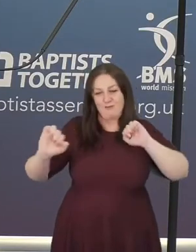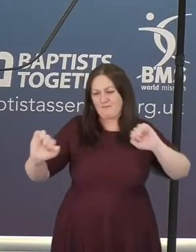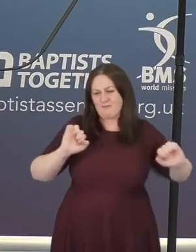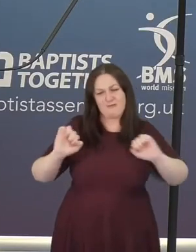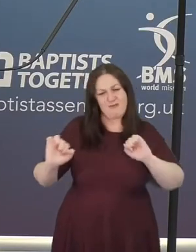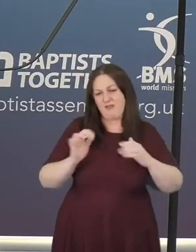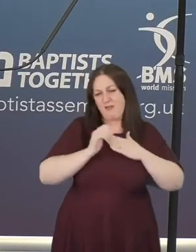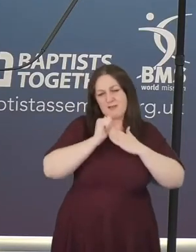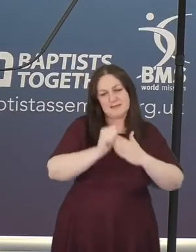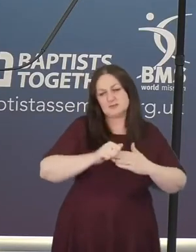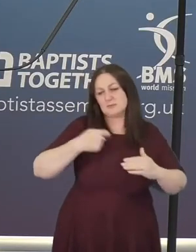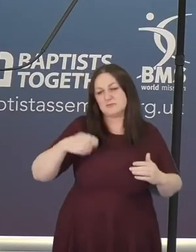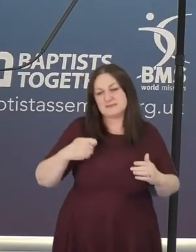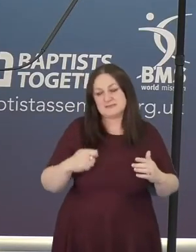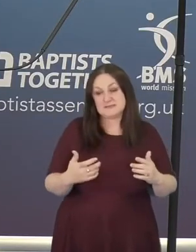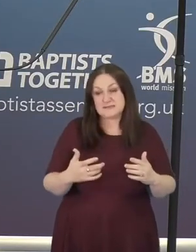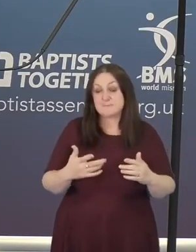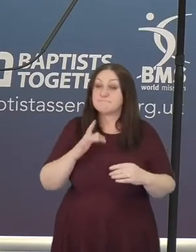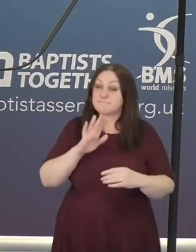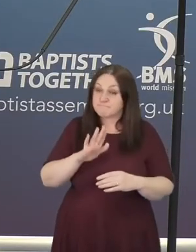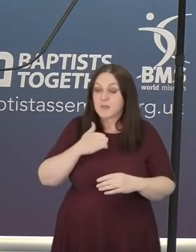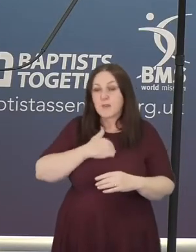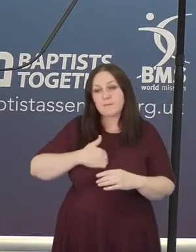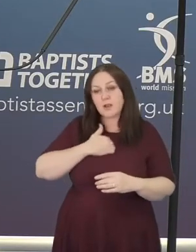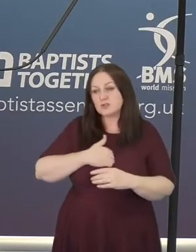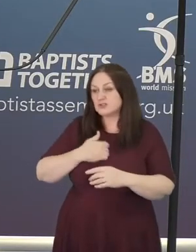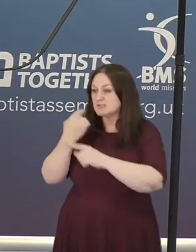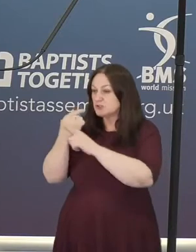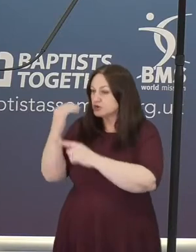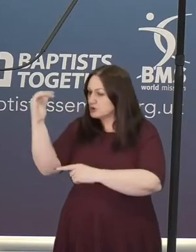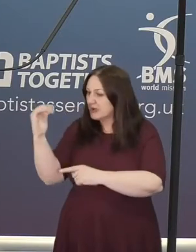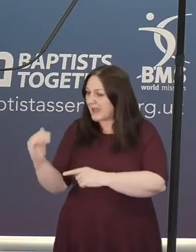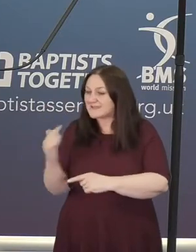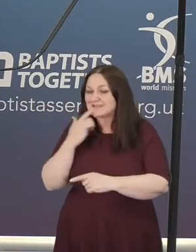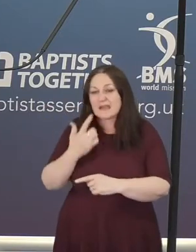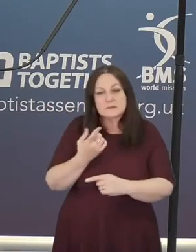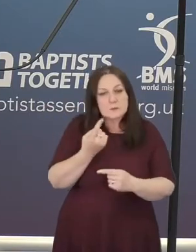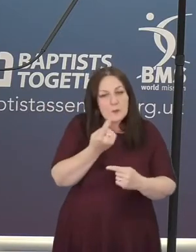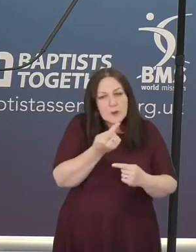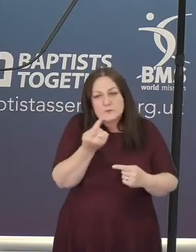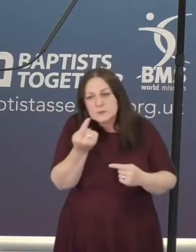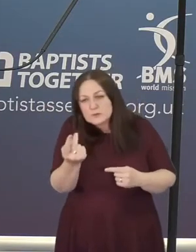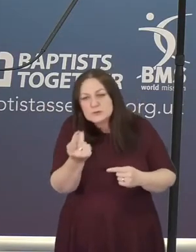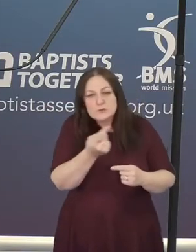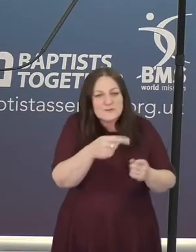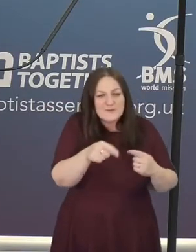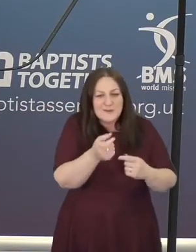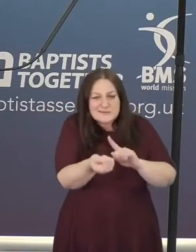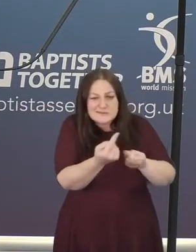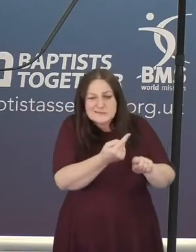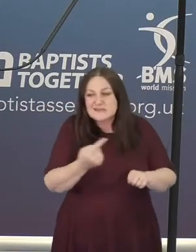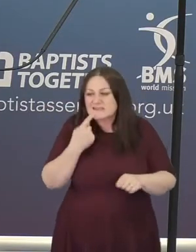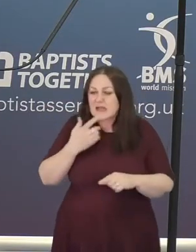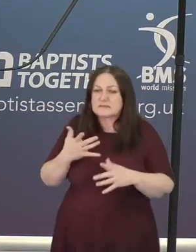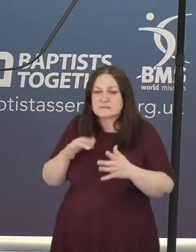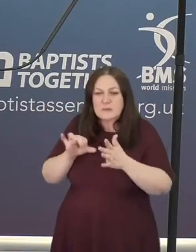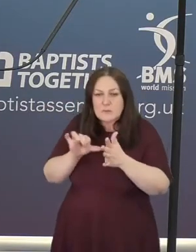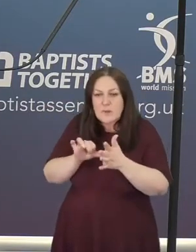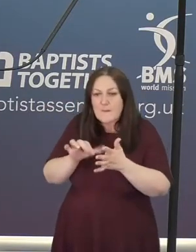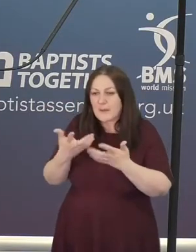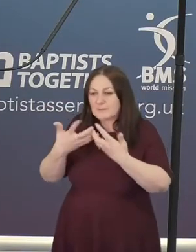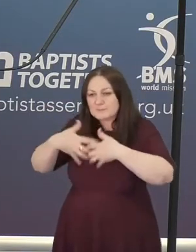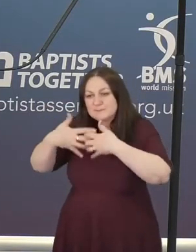Apologies we've had in chat that there are one or two of you who've had a couple of issues with voting on Slido. My apologies